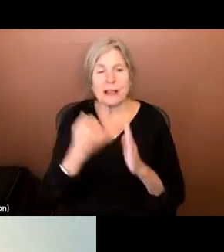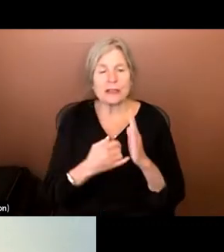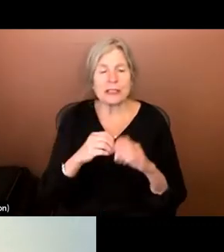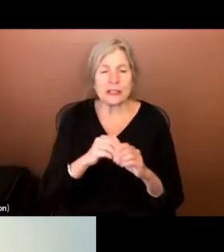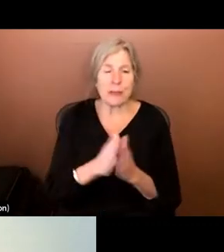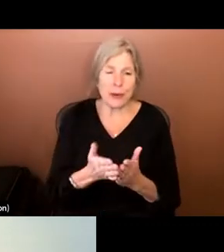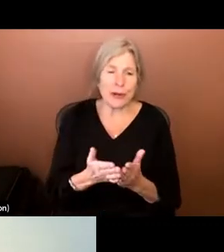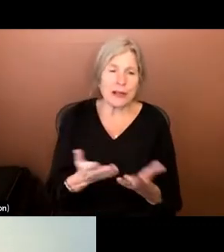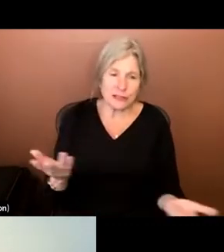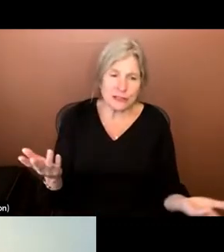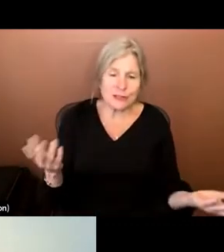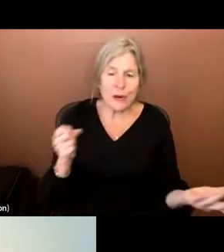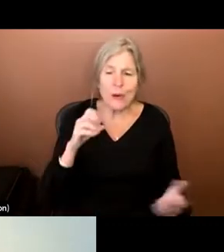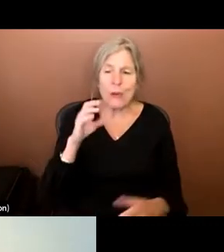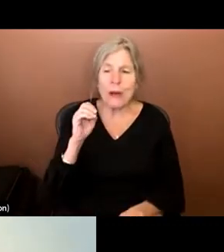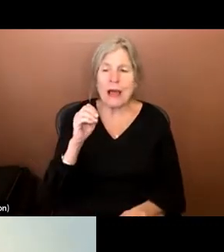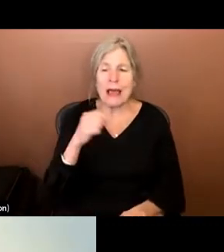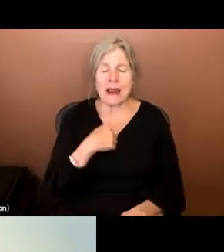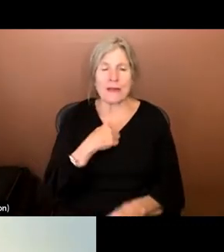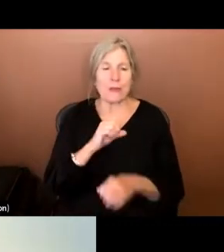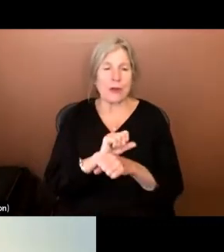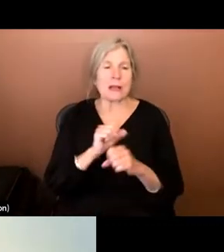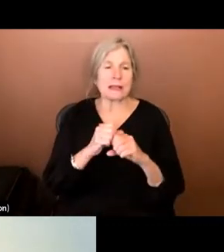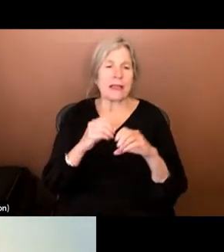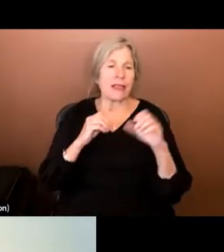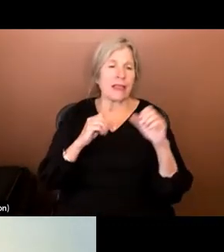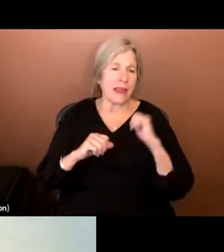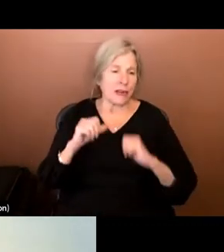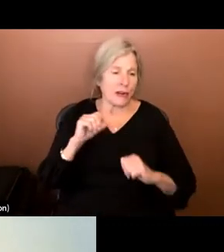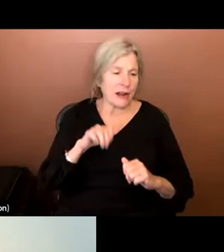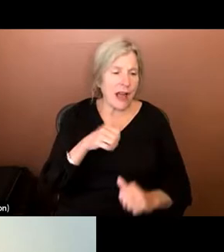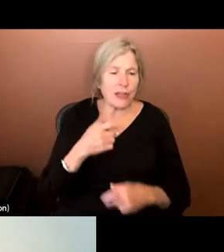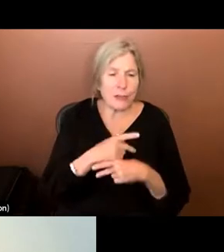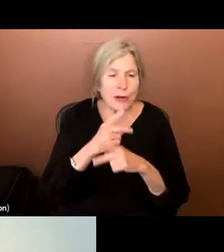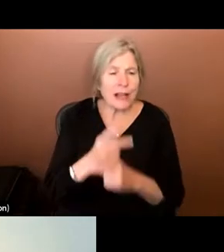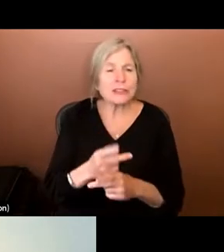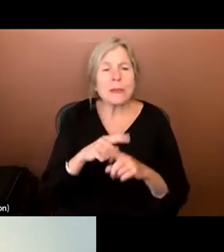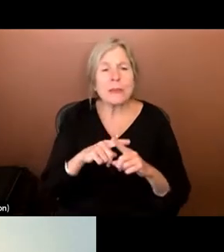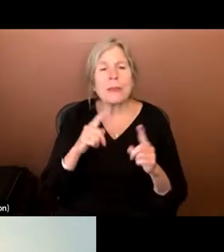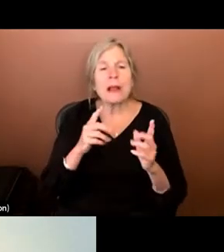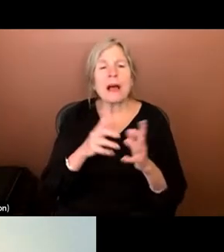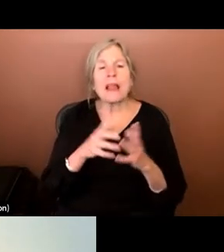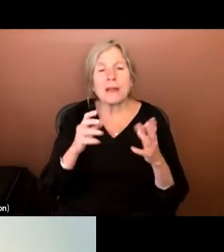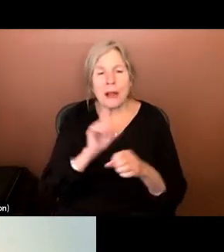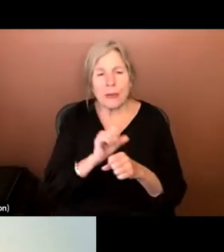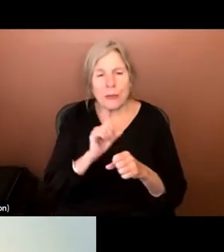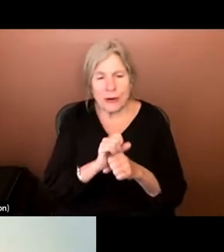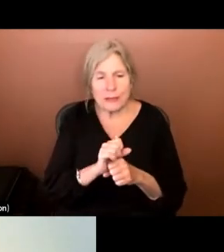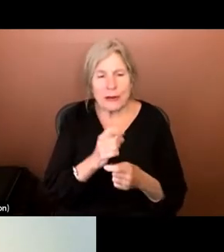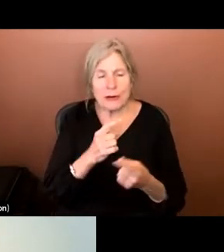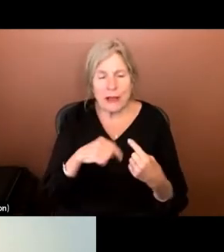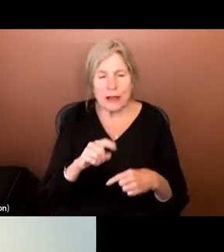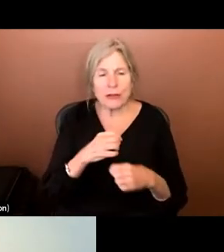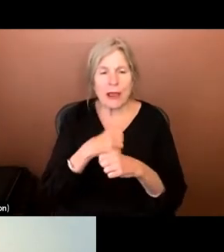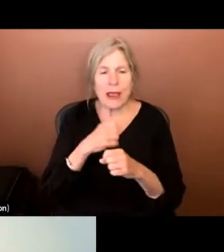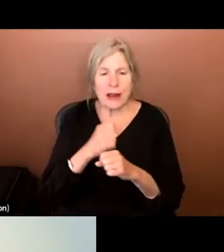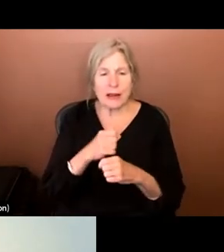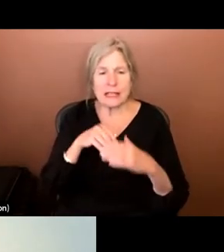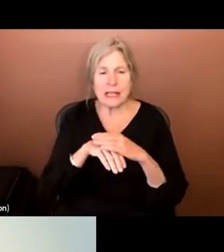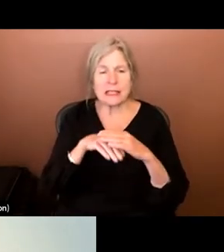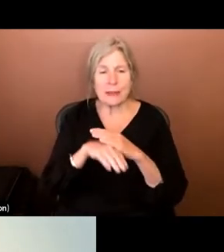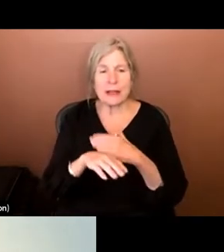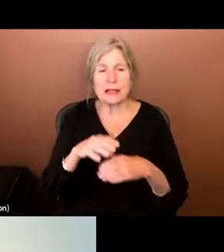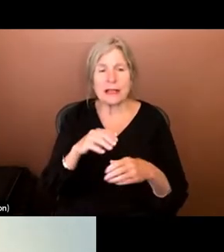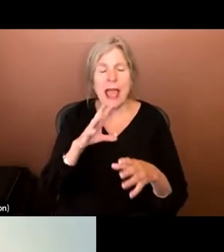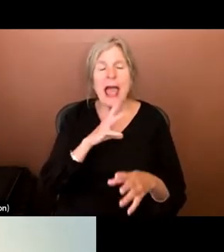book. And I've worked in theater and other productions, but a lot of my work is spent around creating accessibility and